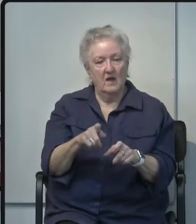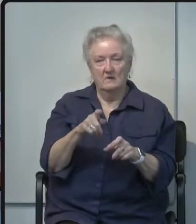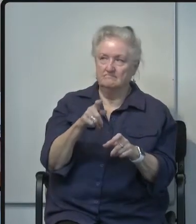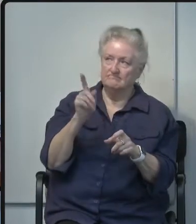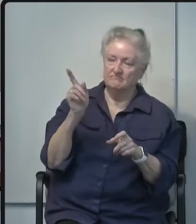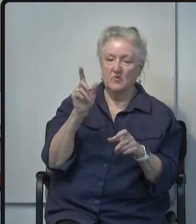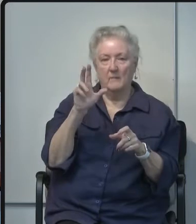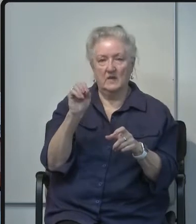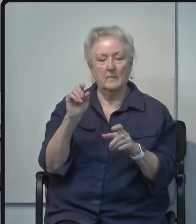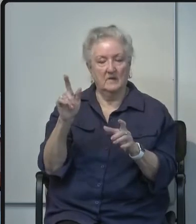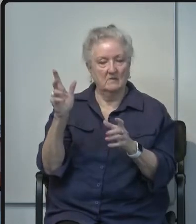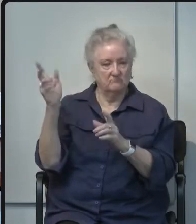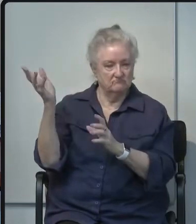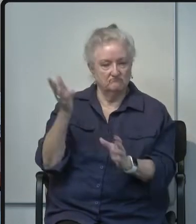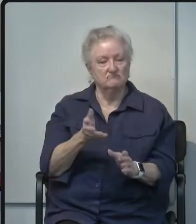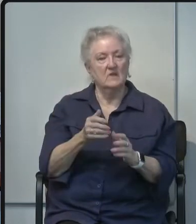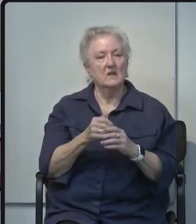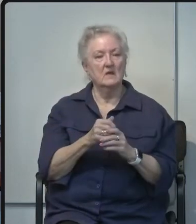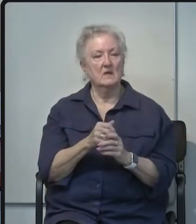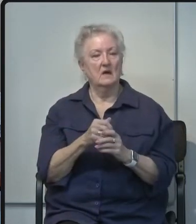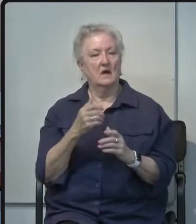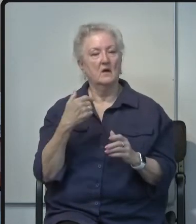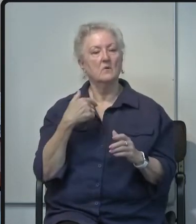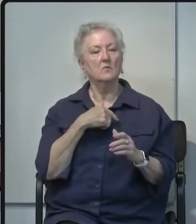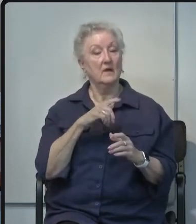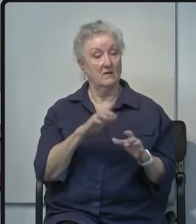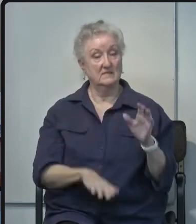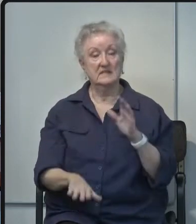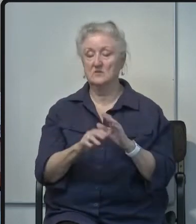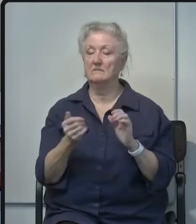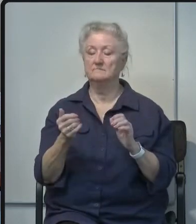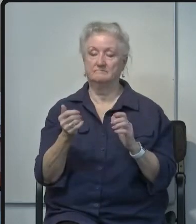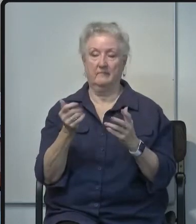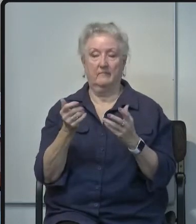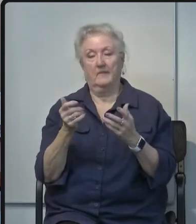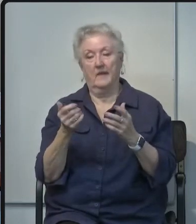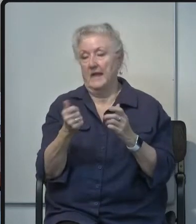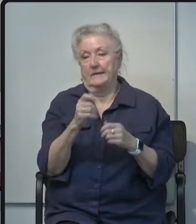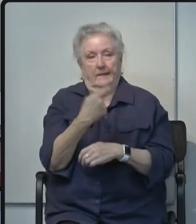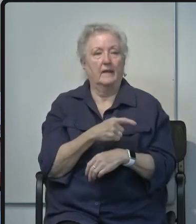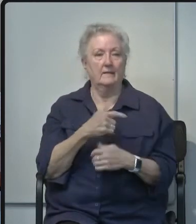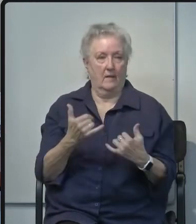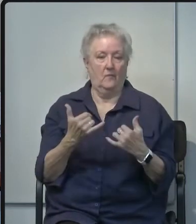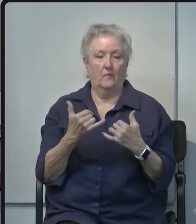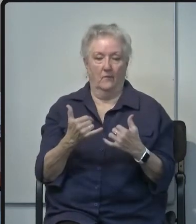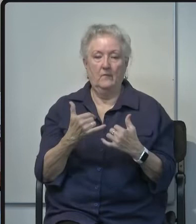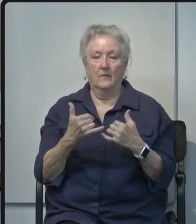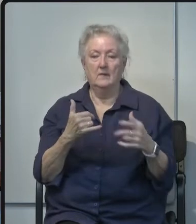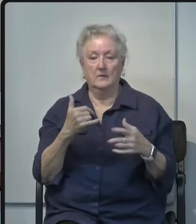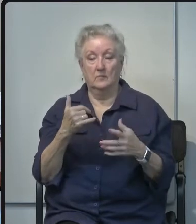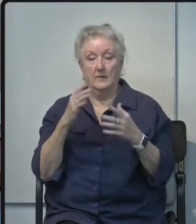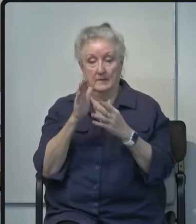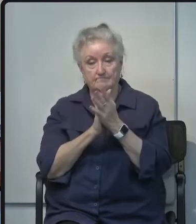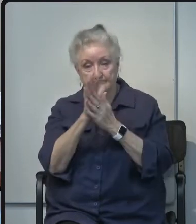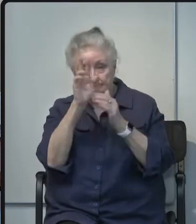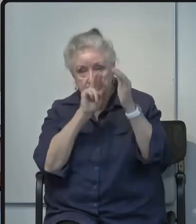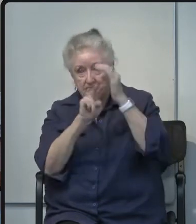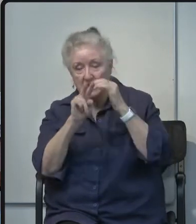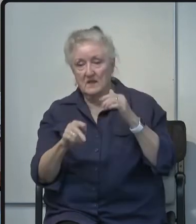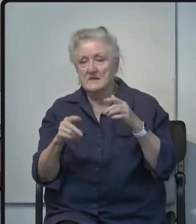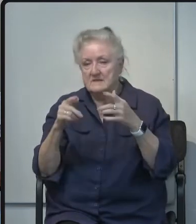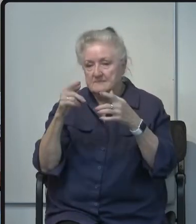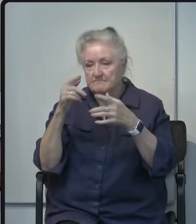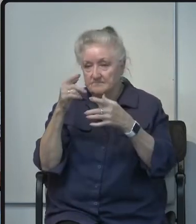and we are essentially any day now we anticipate once we receive the shipment we